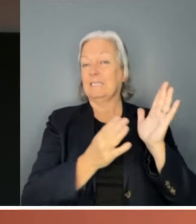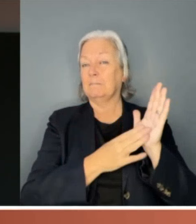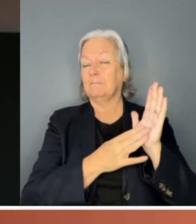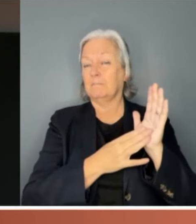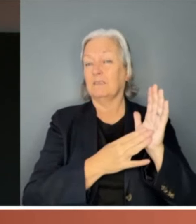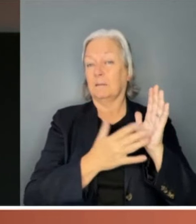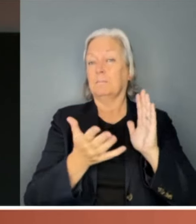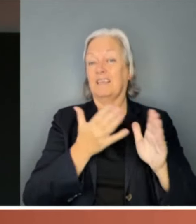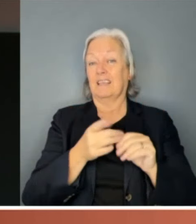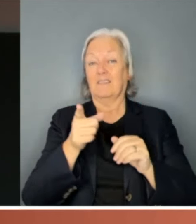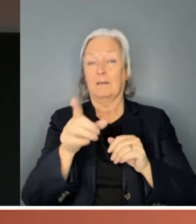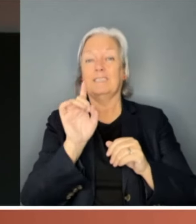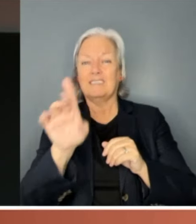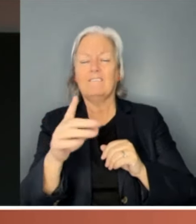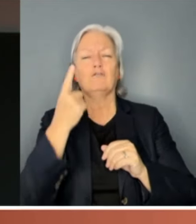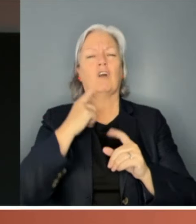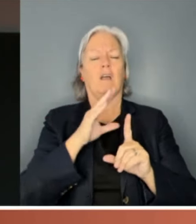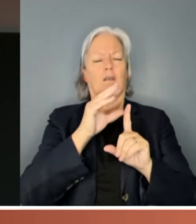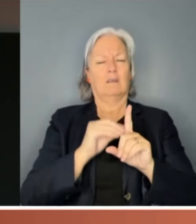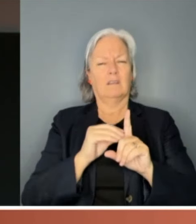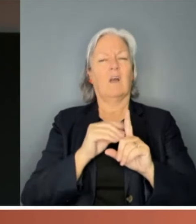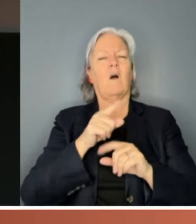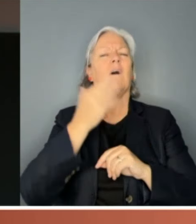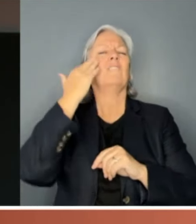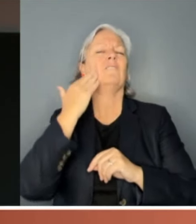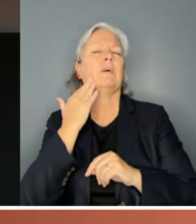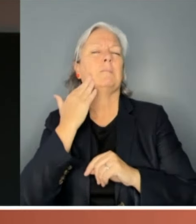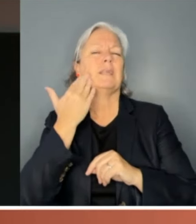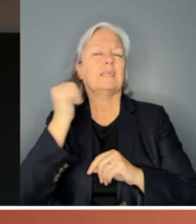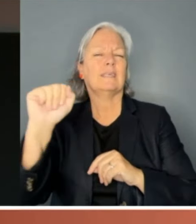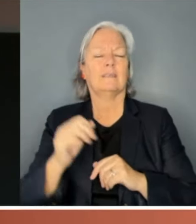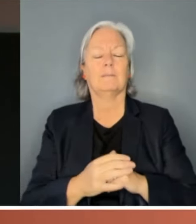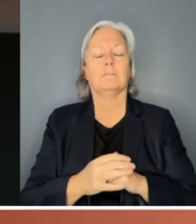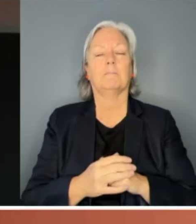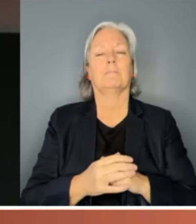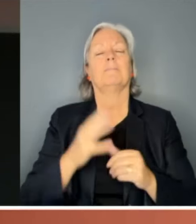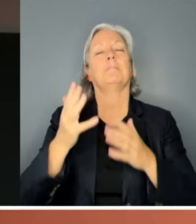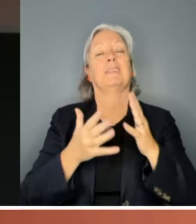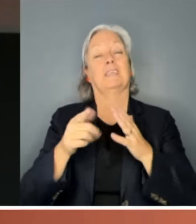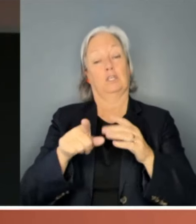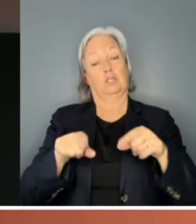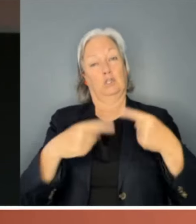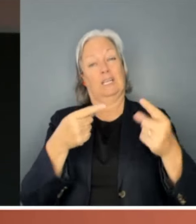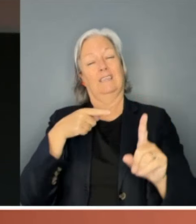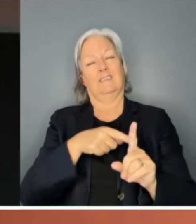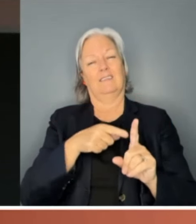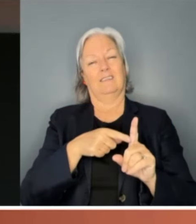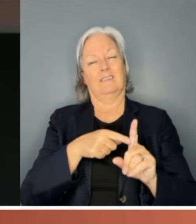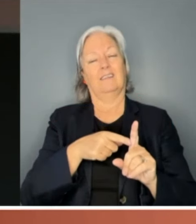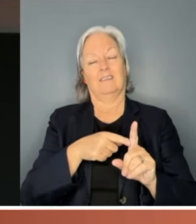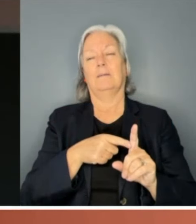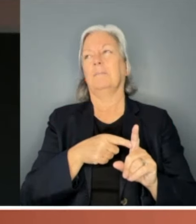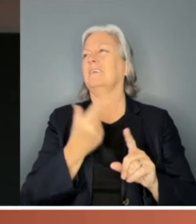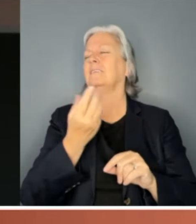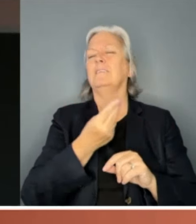transgressive performance of femininity. In other words, the challenge itself is indicative of some kind of